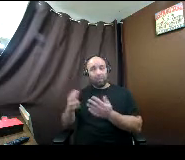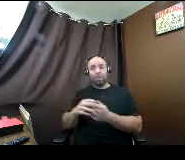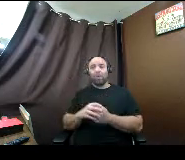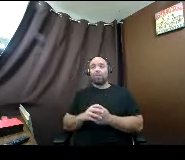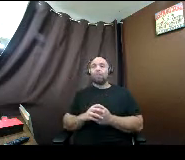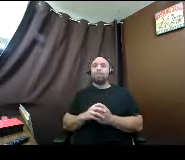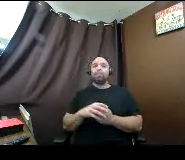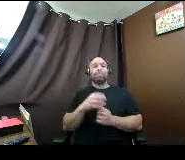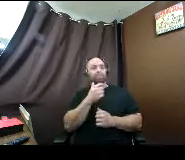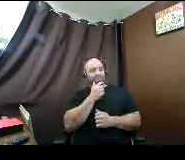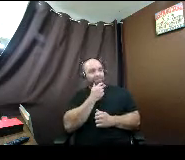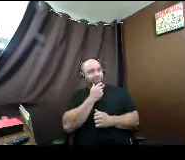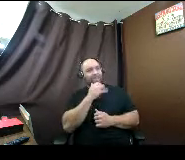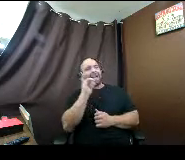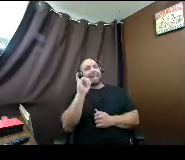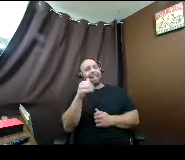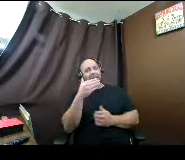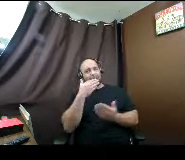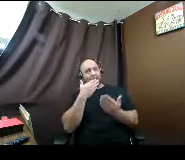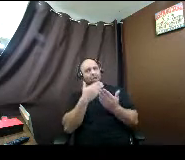That is a really good question.